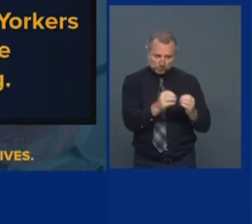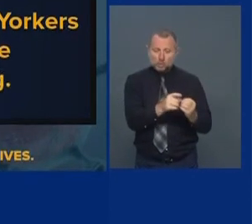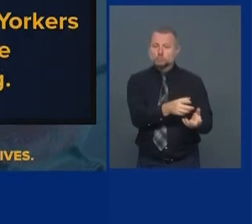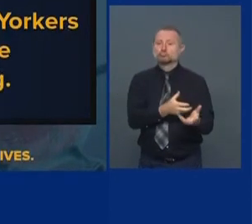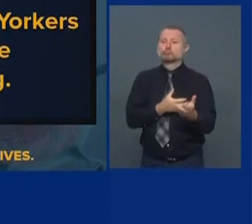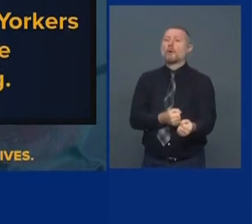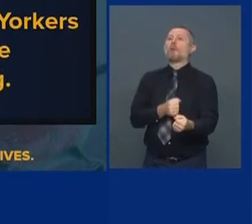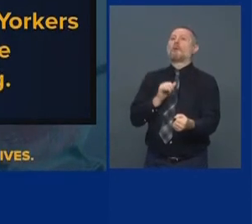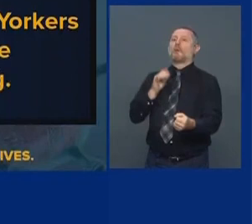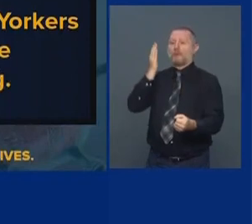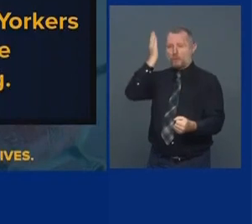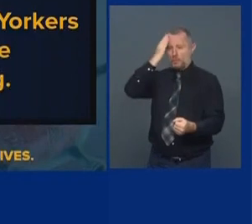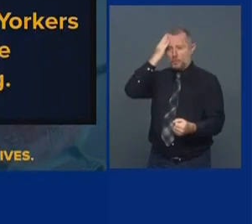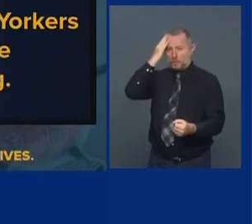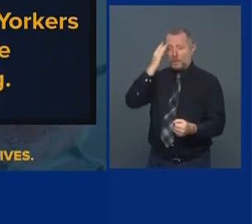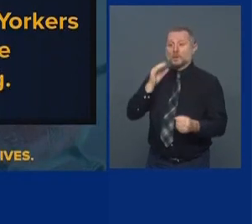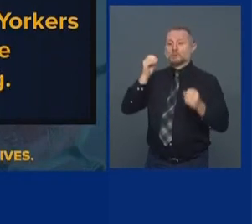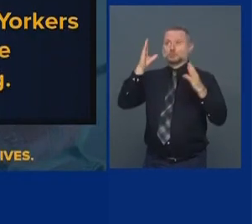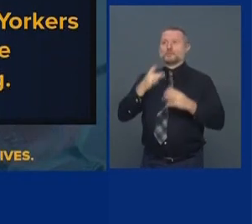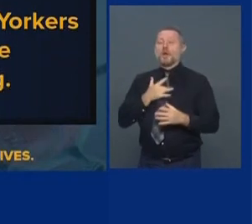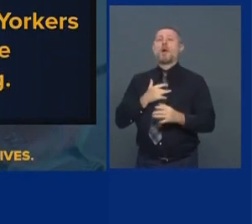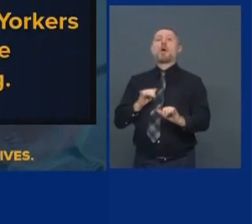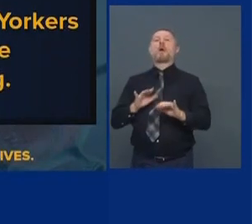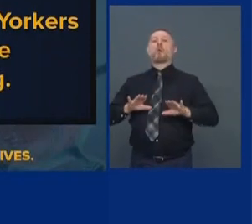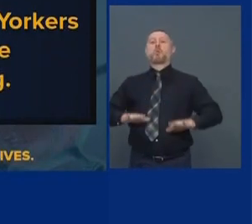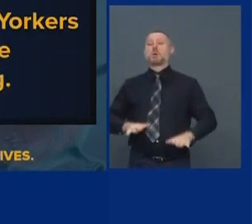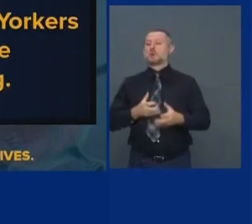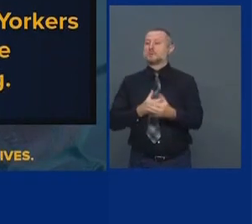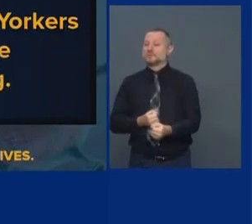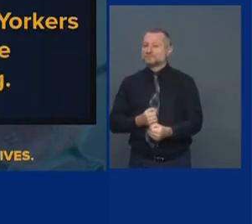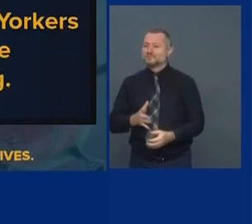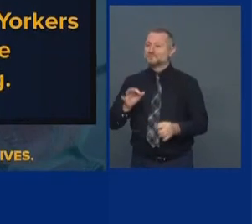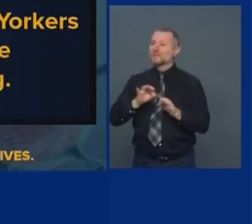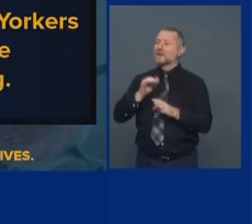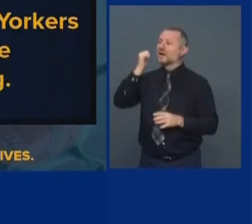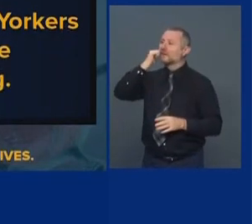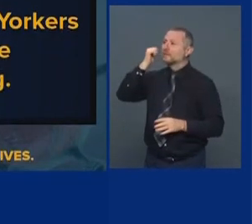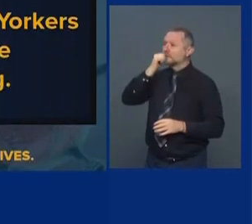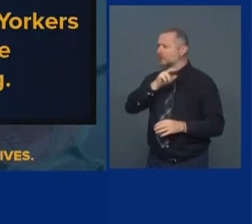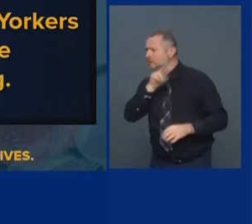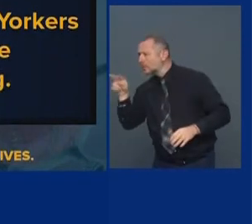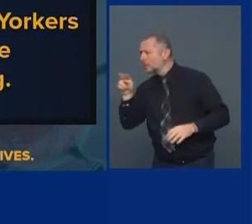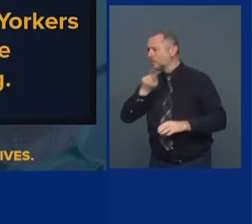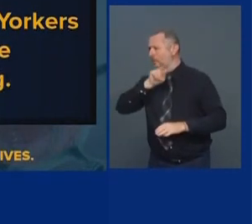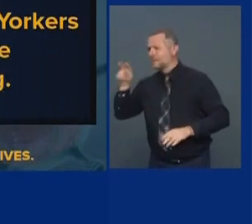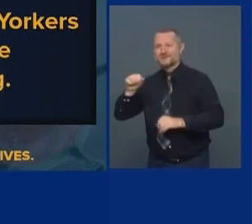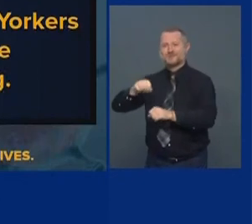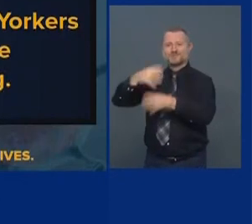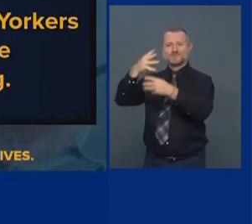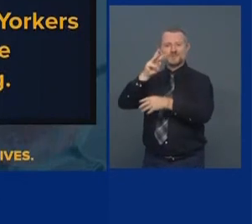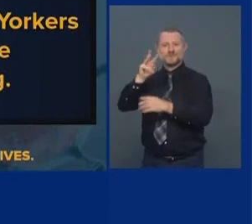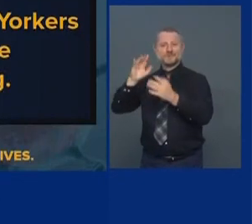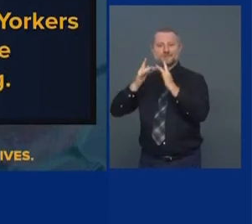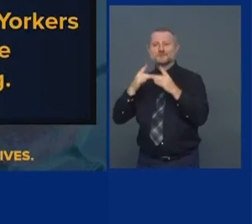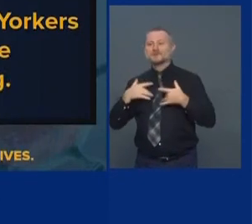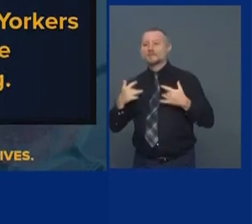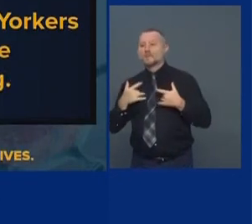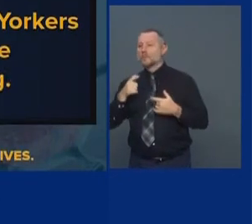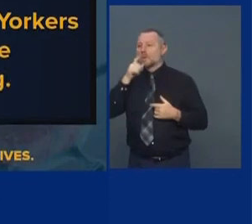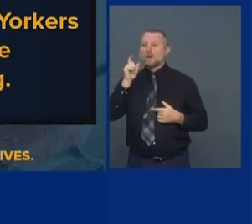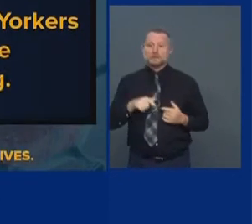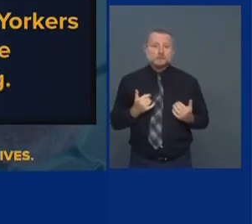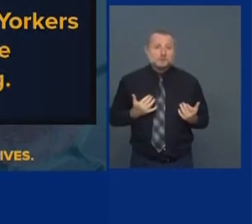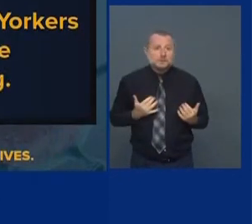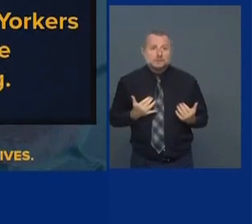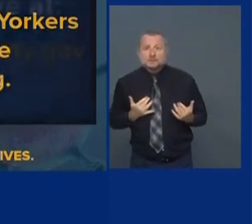They will know on a day-to-day basis exactly what is happening. They won't be reliant on communication from the school district,